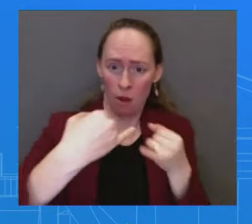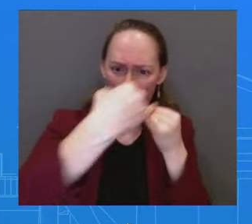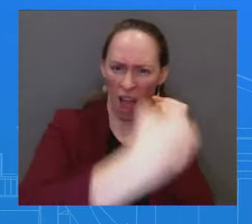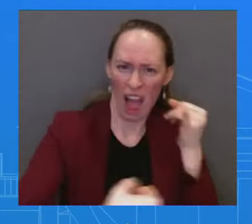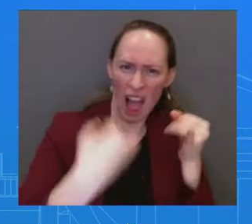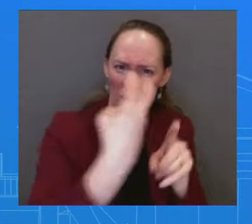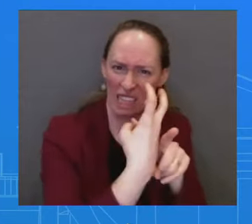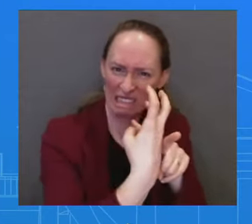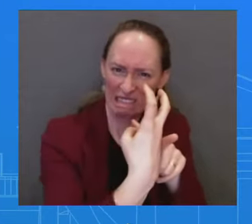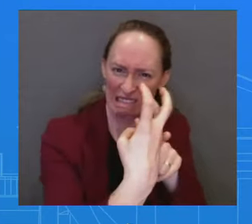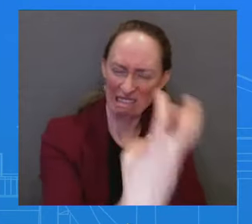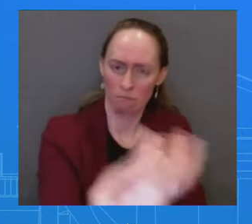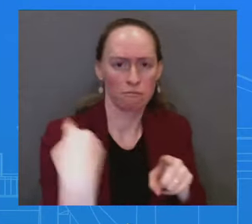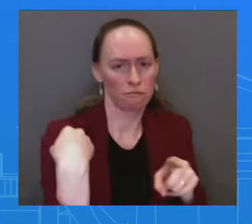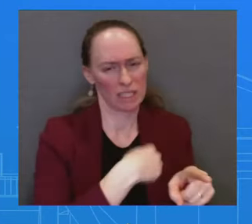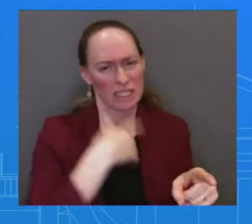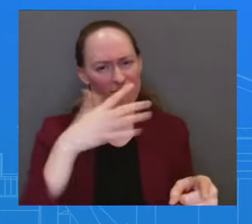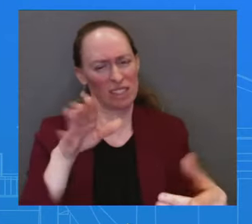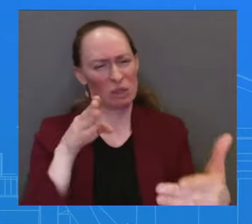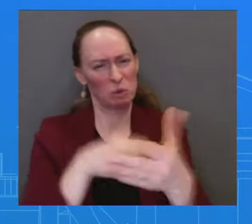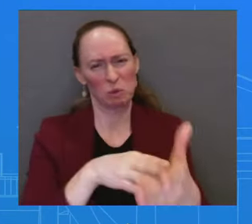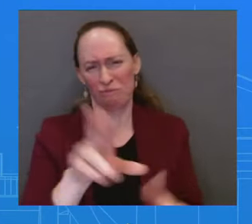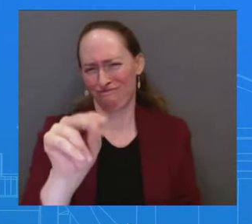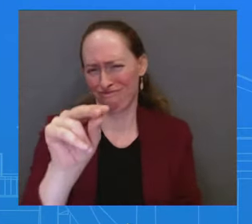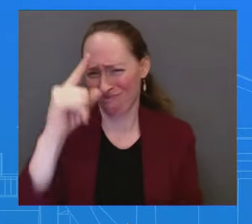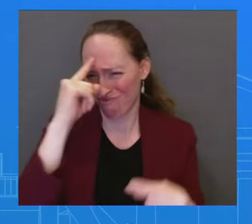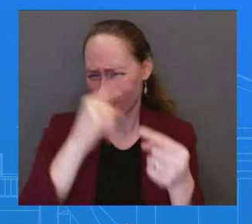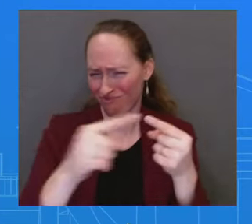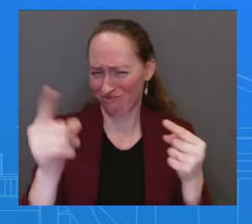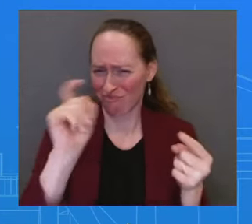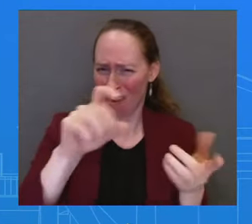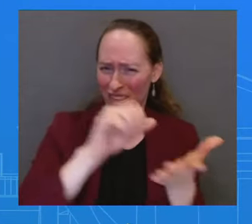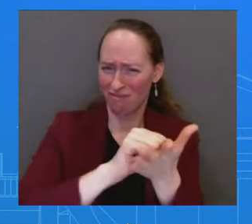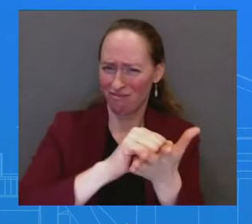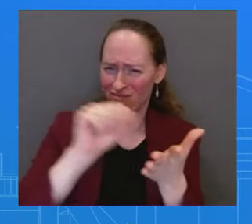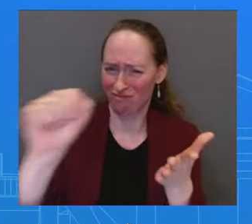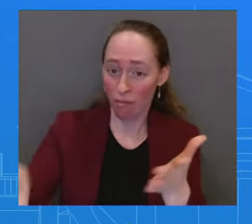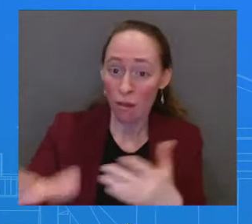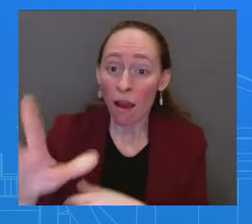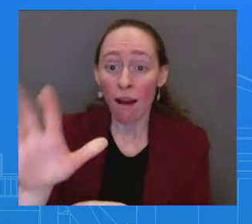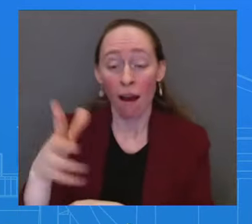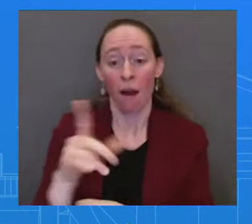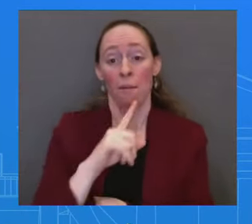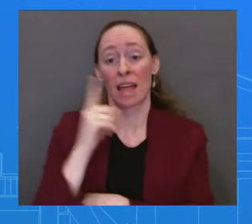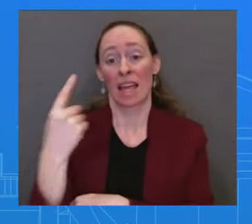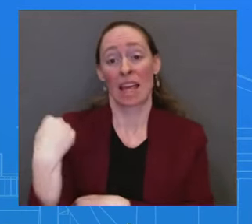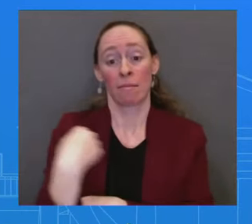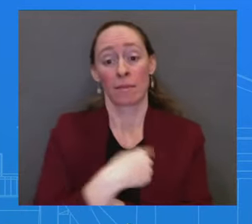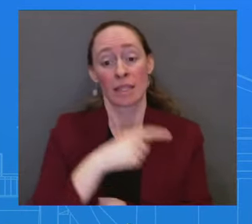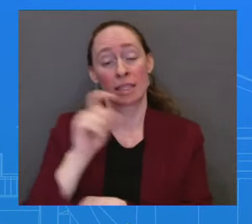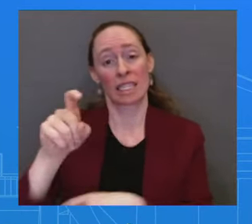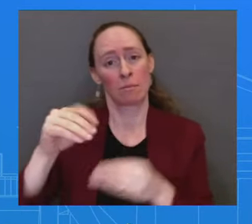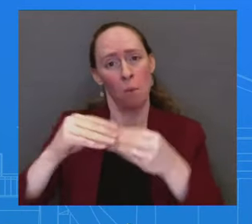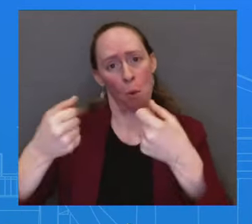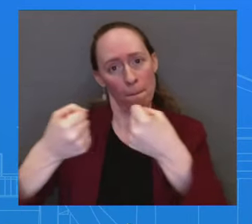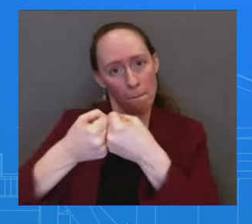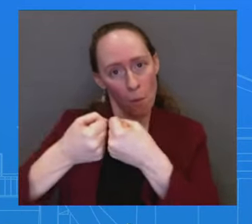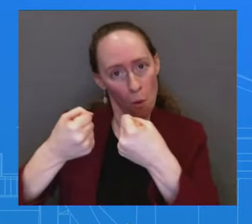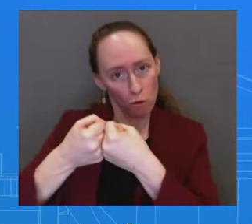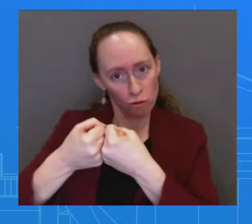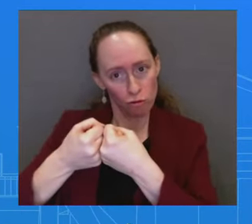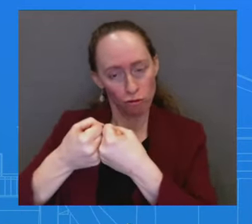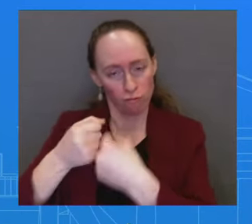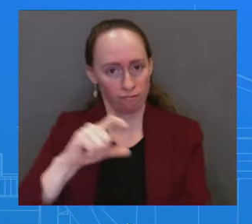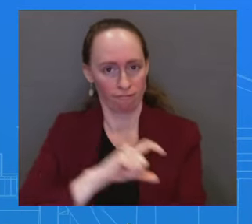Border Patrol agents. There's an idea. And if you go back to the supplementary request that we put in, there's money in there for some 1,300 additional Border